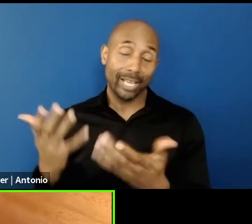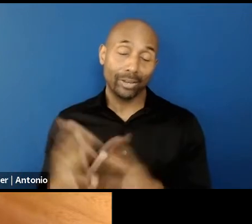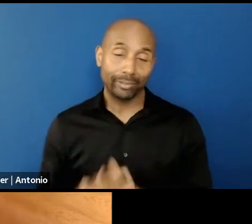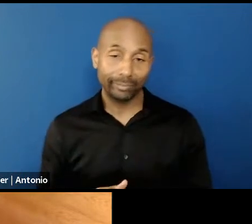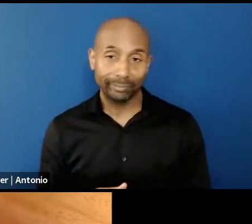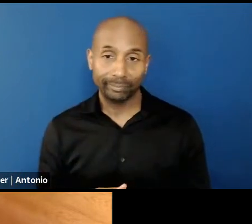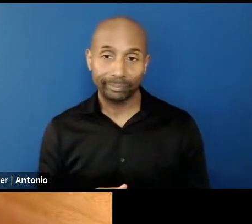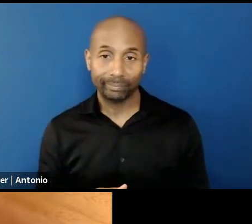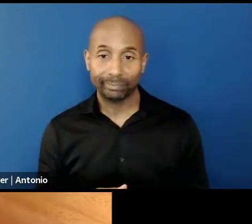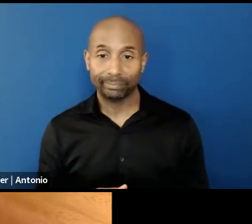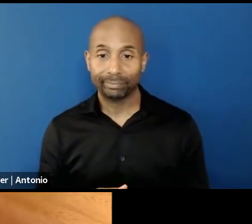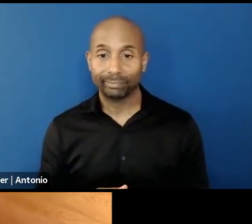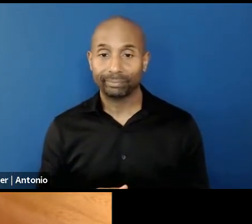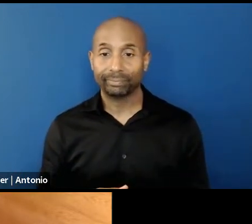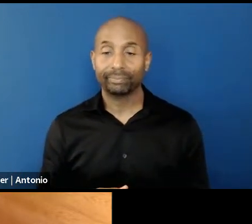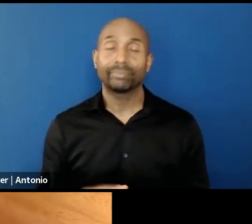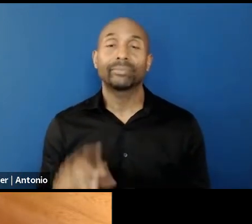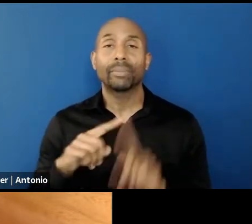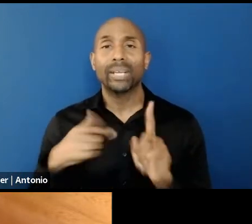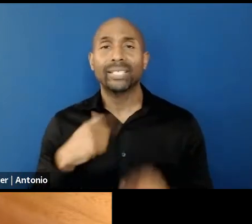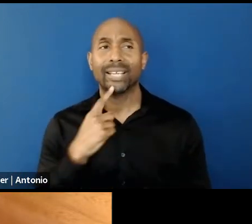Thank you. I miss Vietnam.